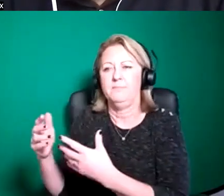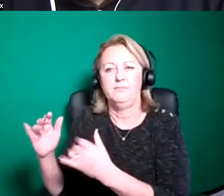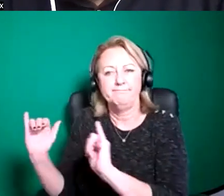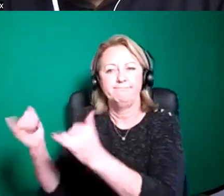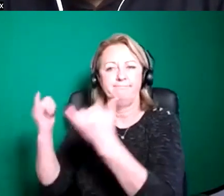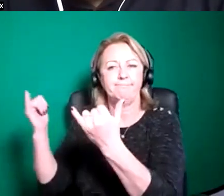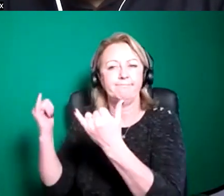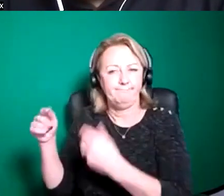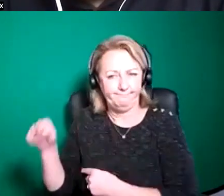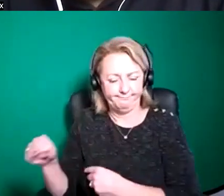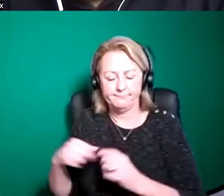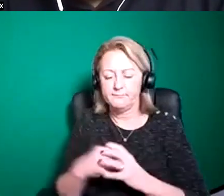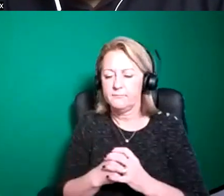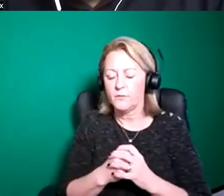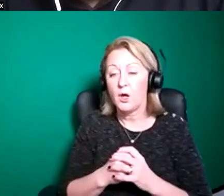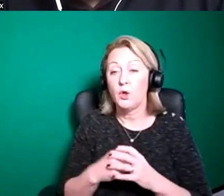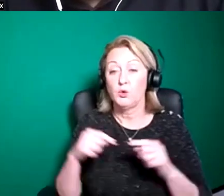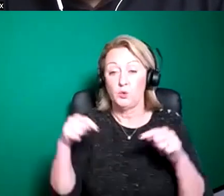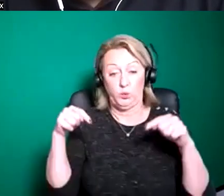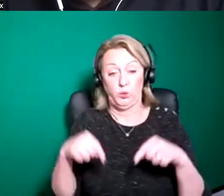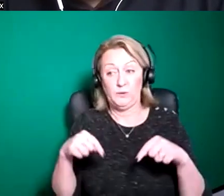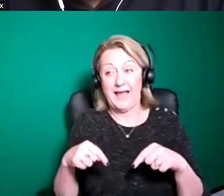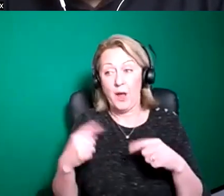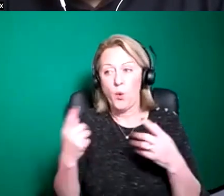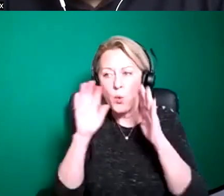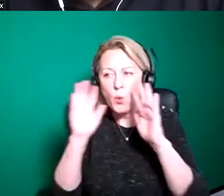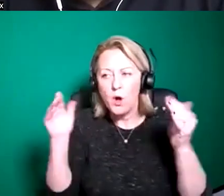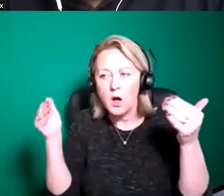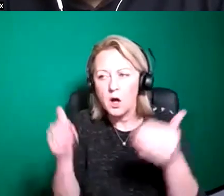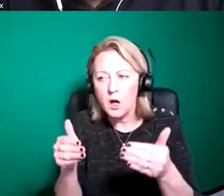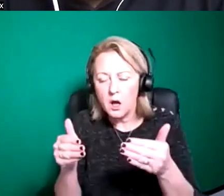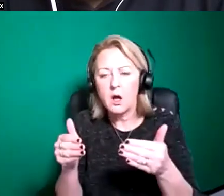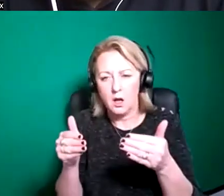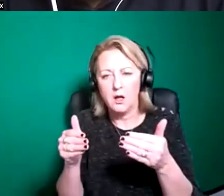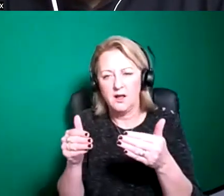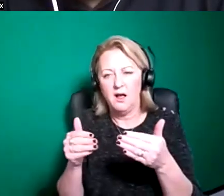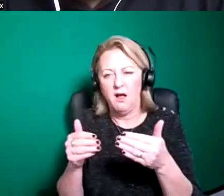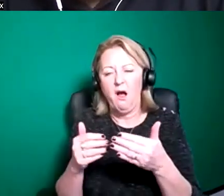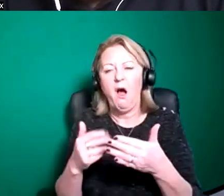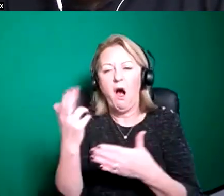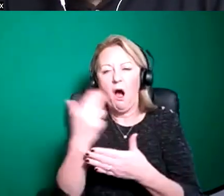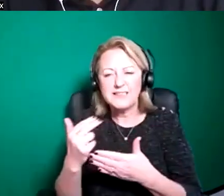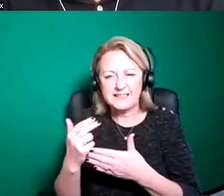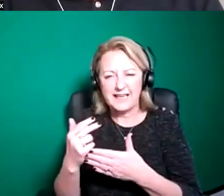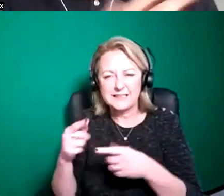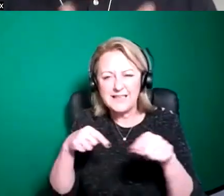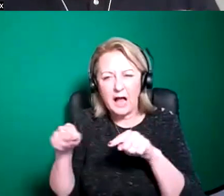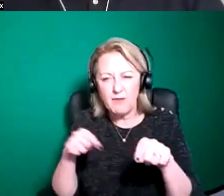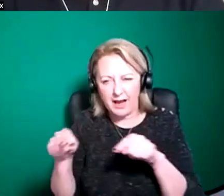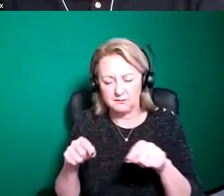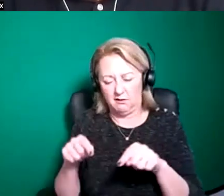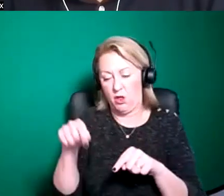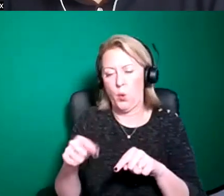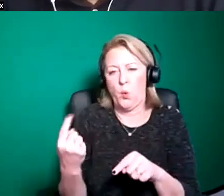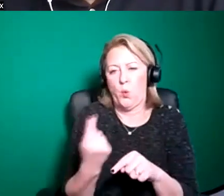for today's purposes uh the group that we're mostly going to be focusing on are our artistic directorate festivals um as they're the ones